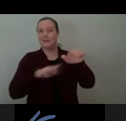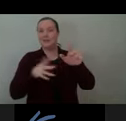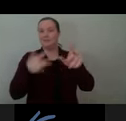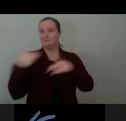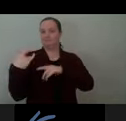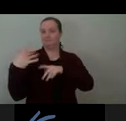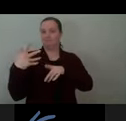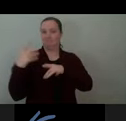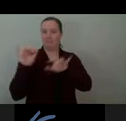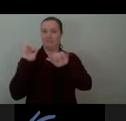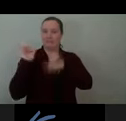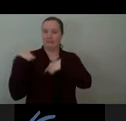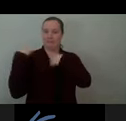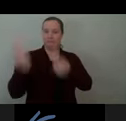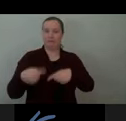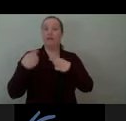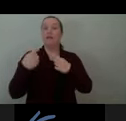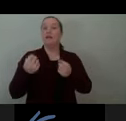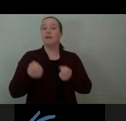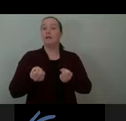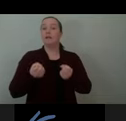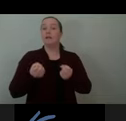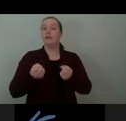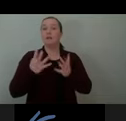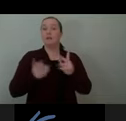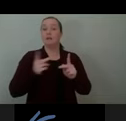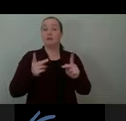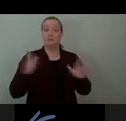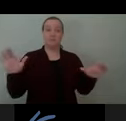a threshold and a gathering space for a variety of uses throughout time.